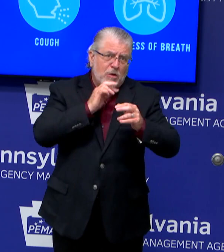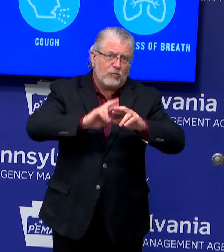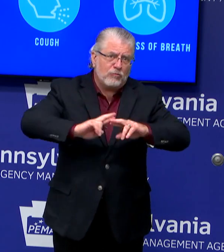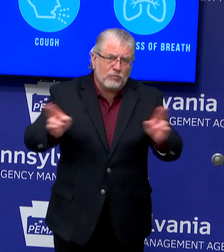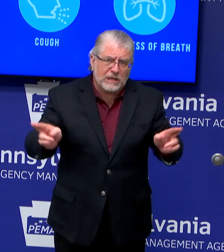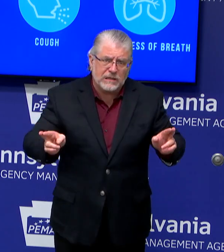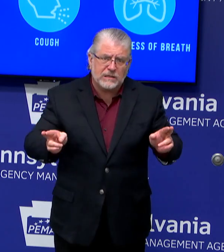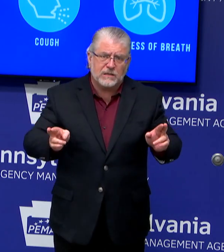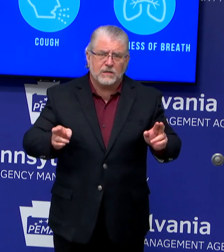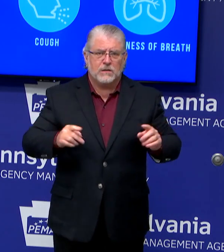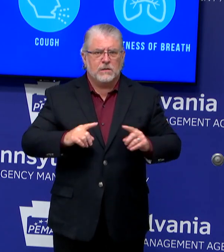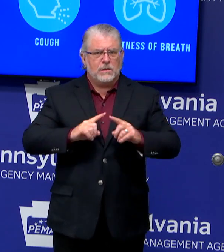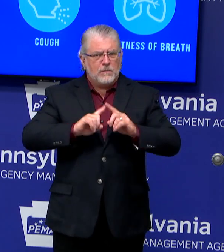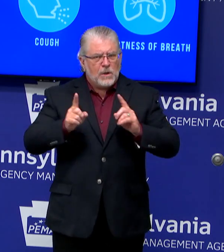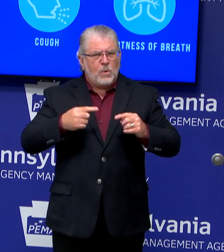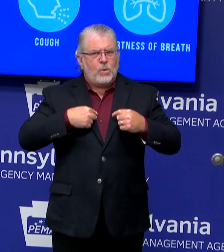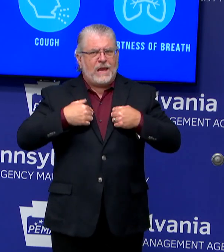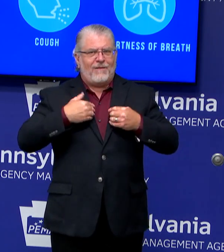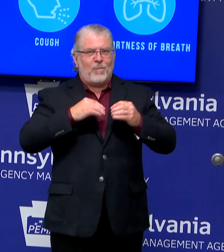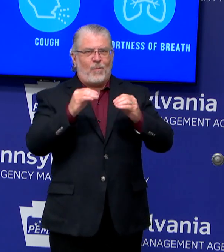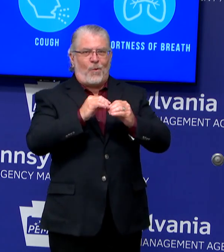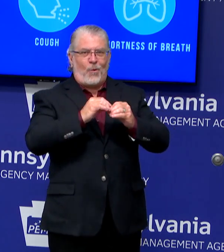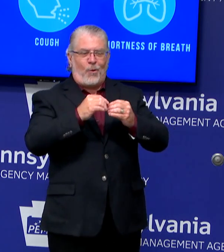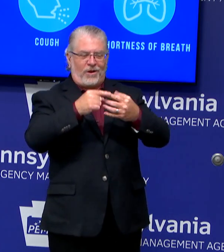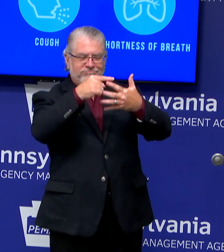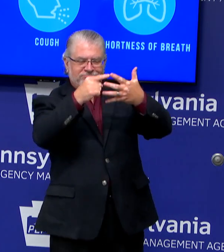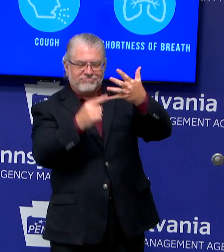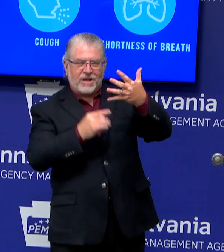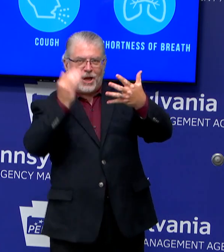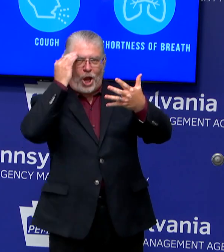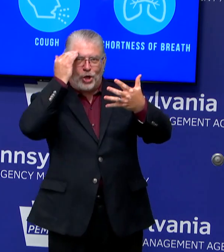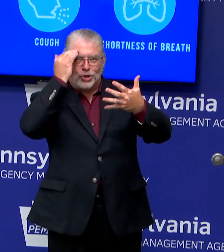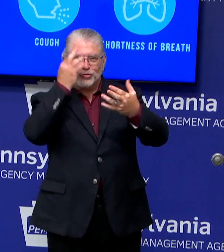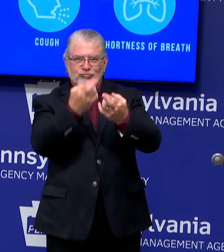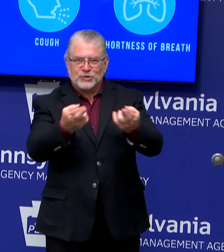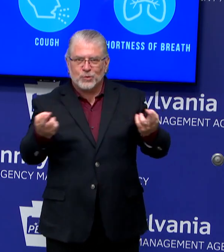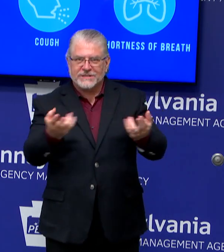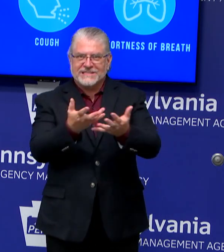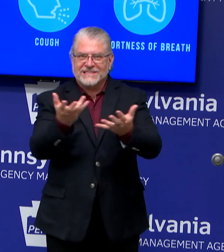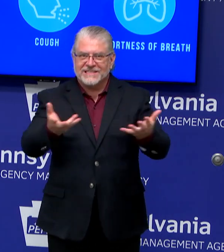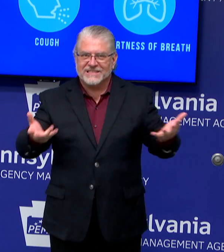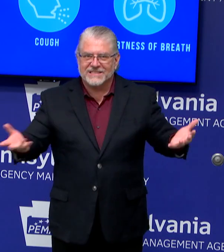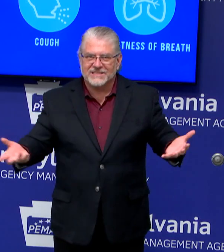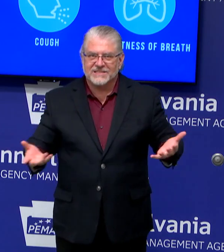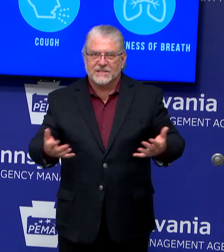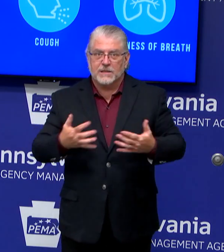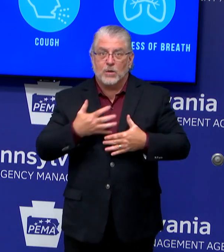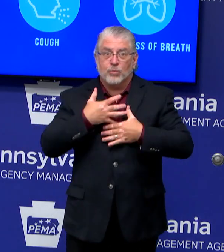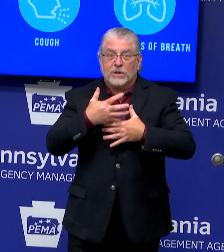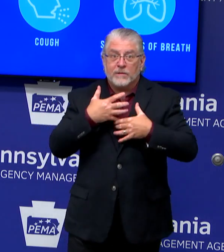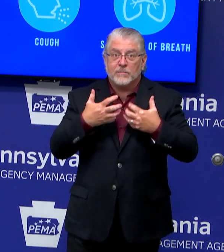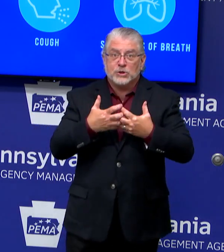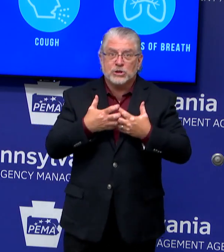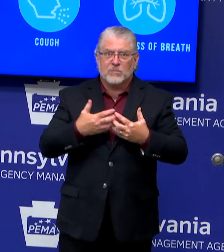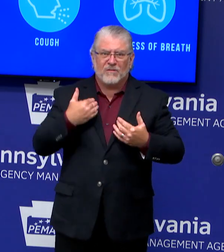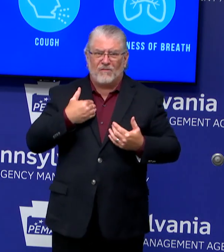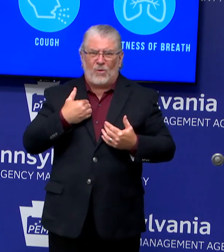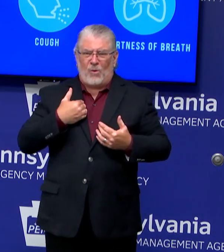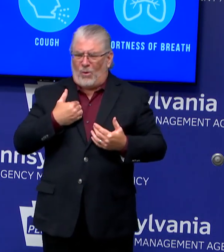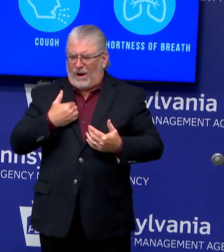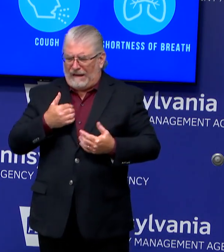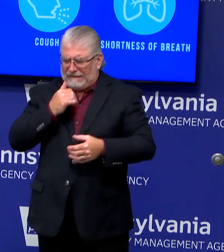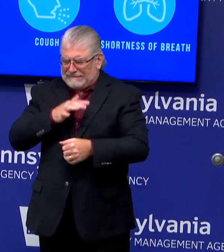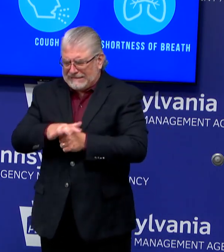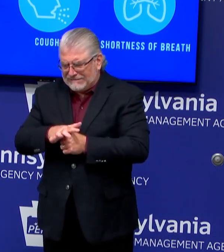didn't have. Again, back in the early part of March, we were concerned about ventilators. As I said, we're using 170 of the 5,300